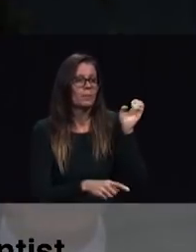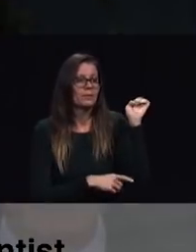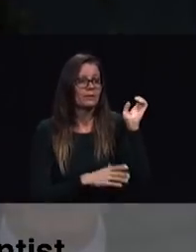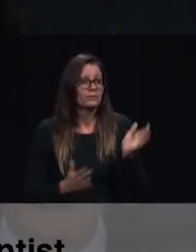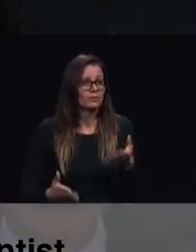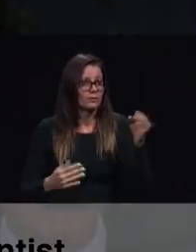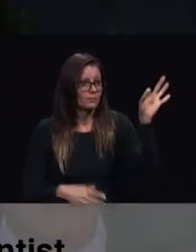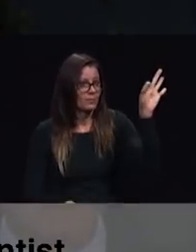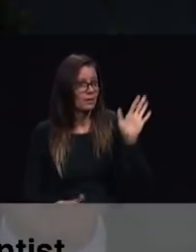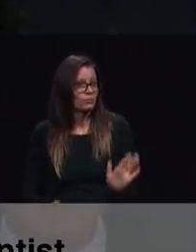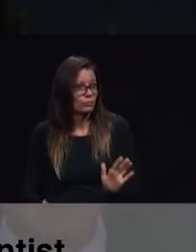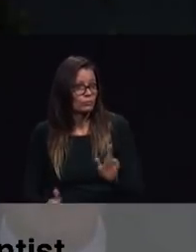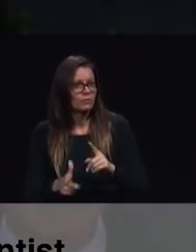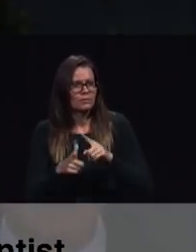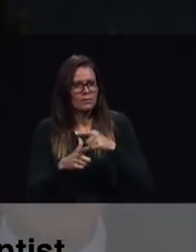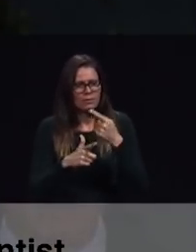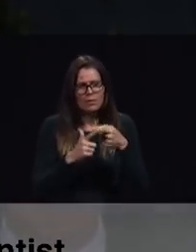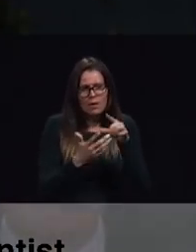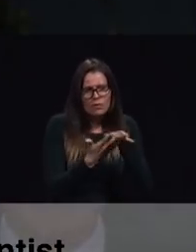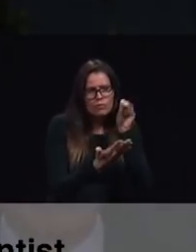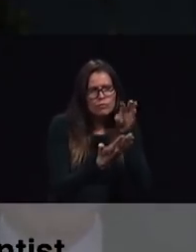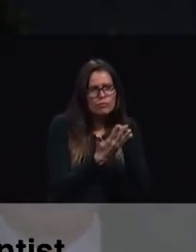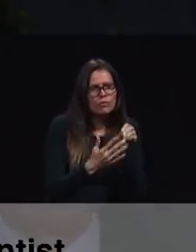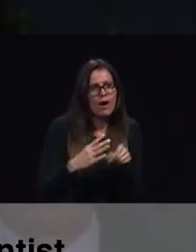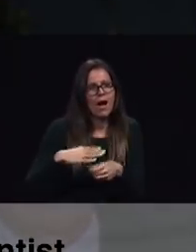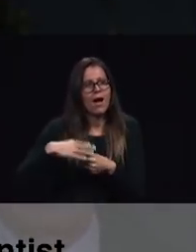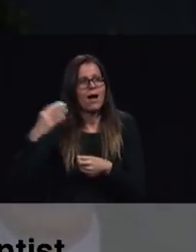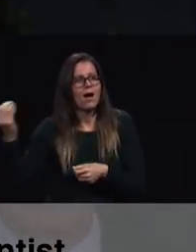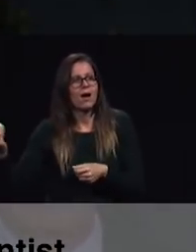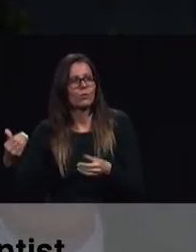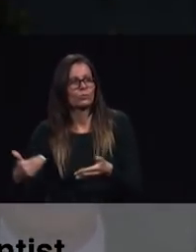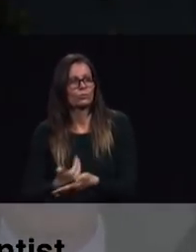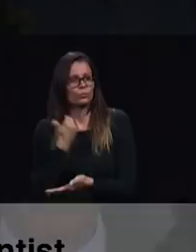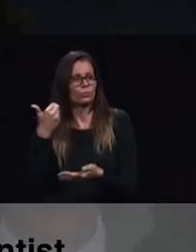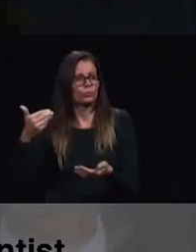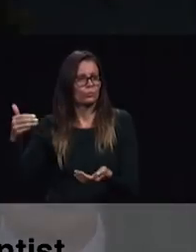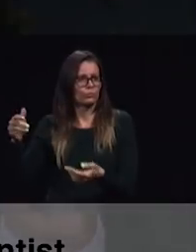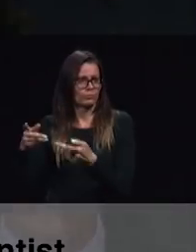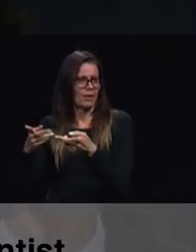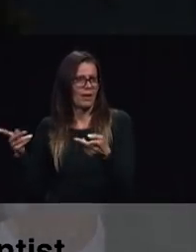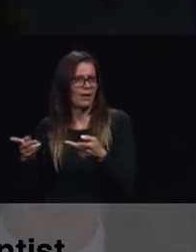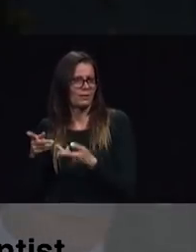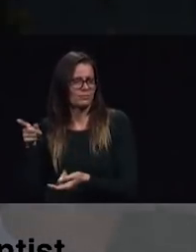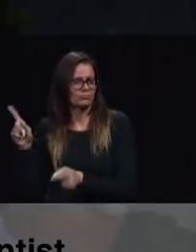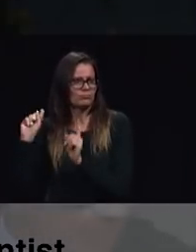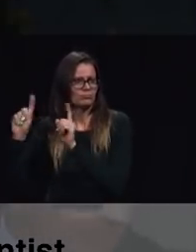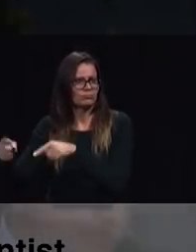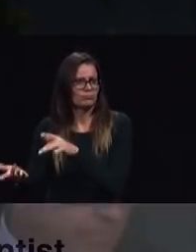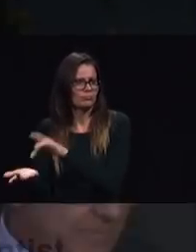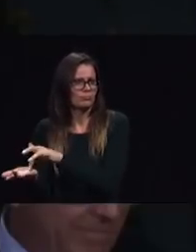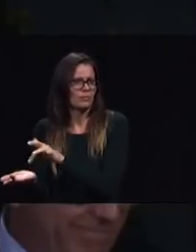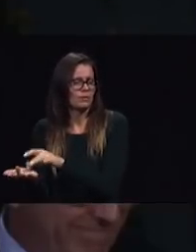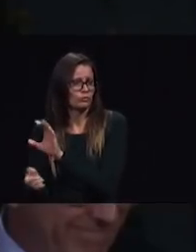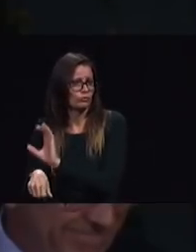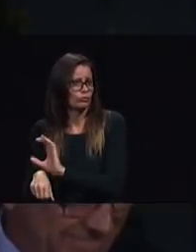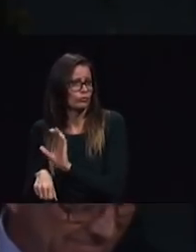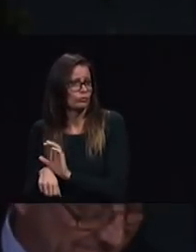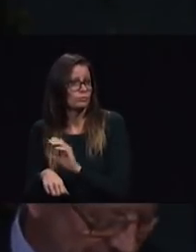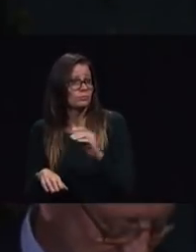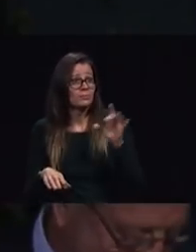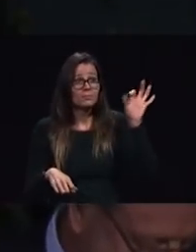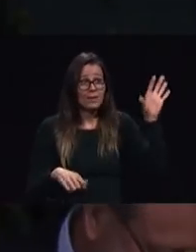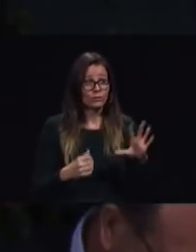areas and we will take care of the church and support your outreach now let's look at some